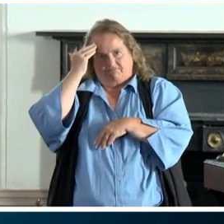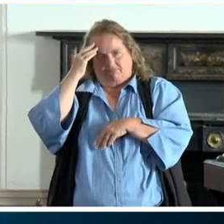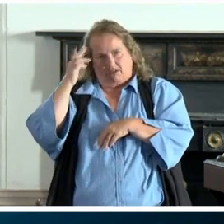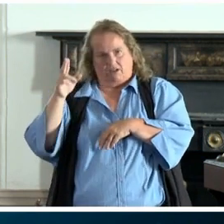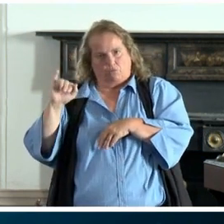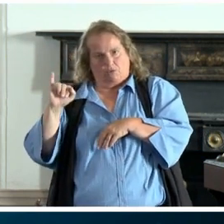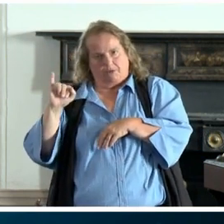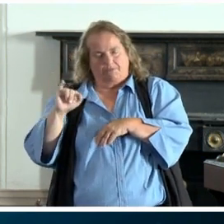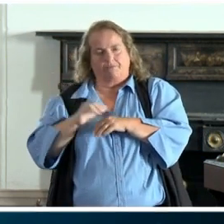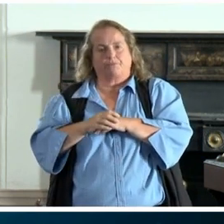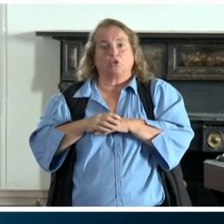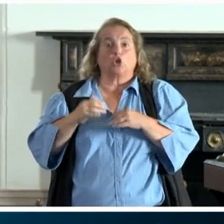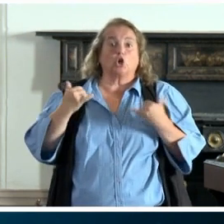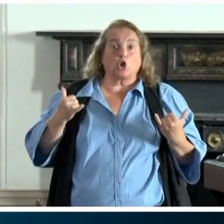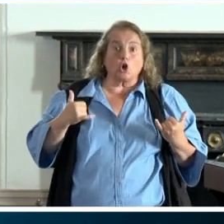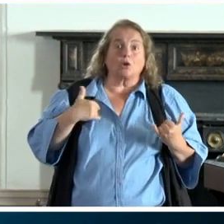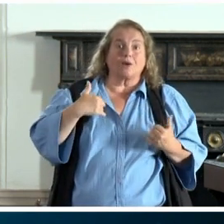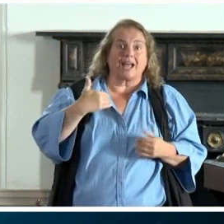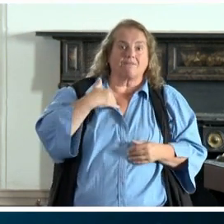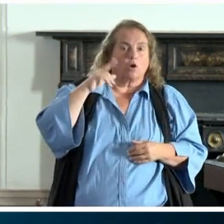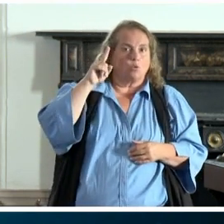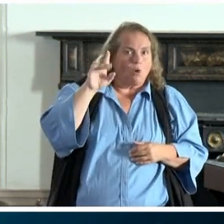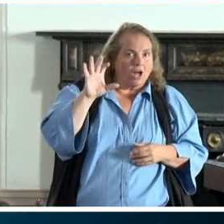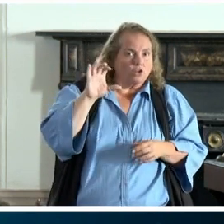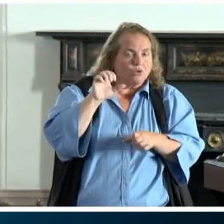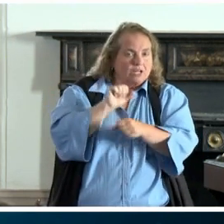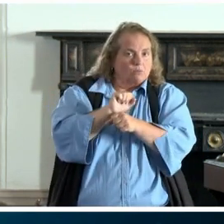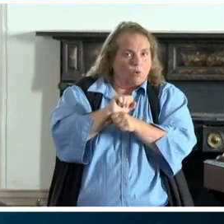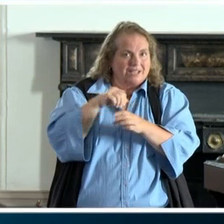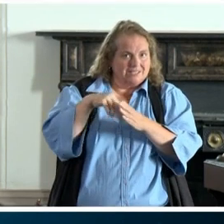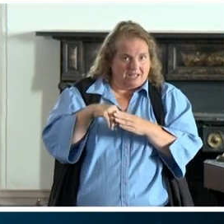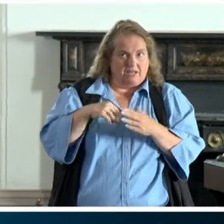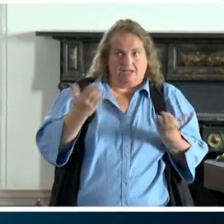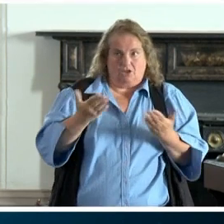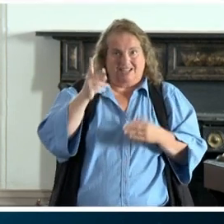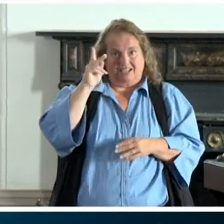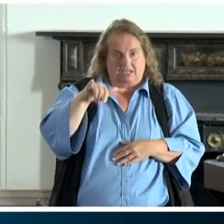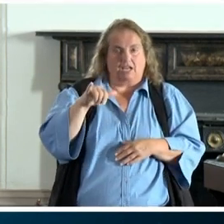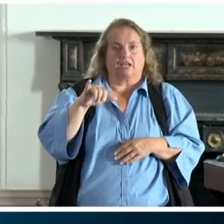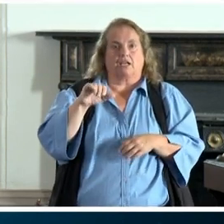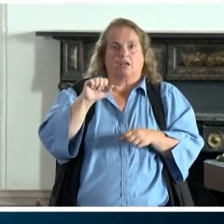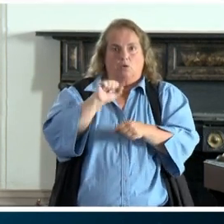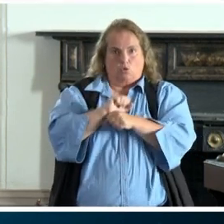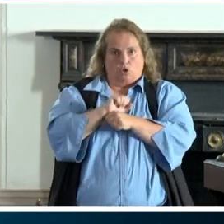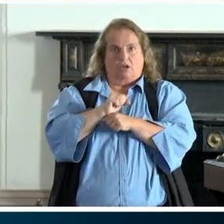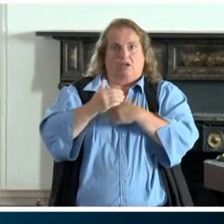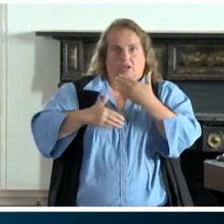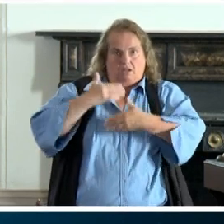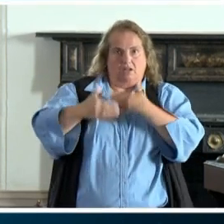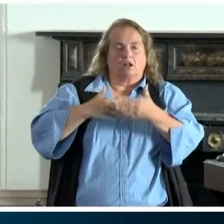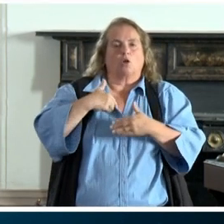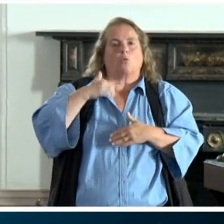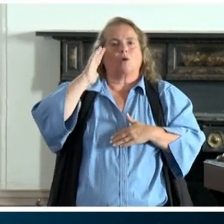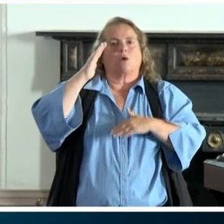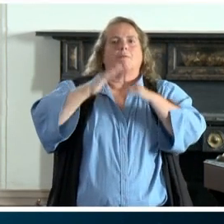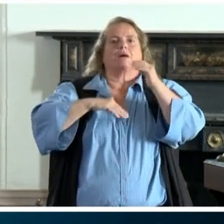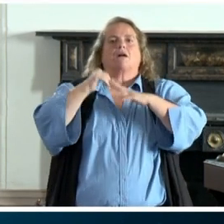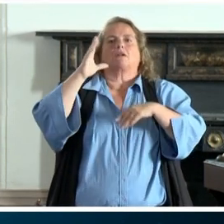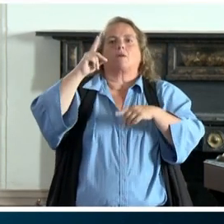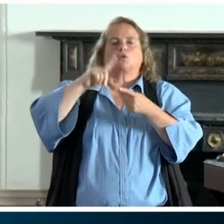Currently, we have 100 employees in the Commonwealth doing this. We will build up to 400